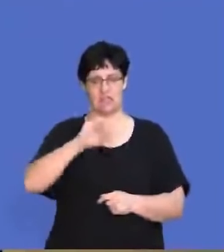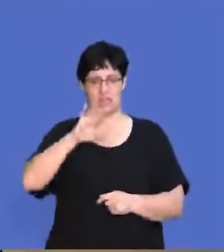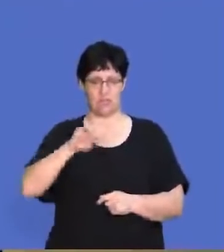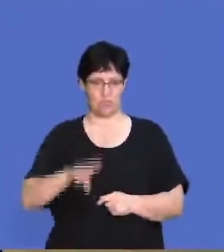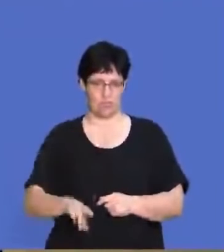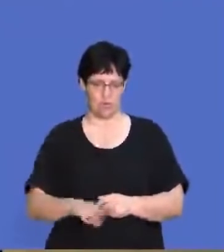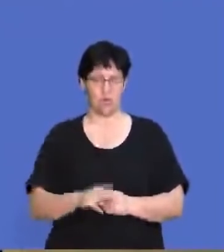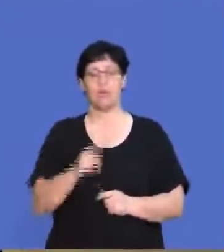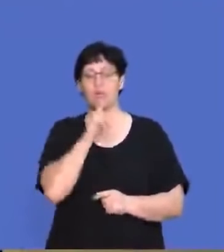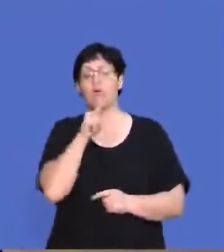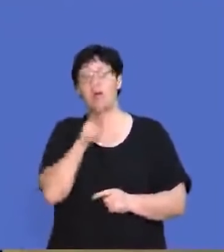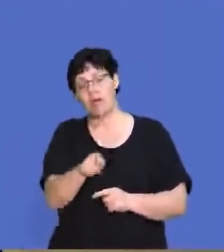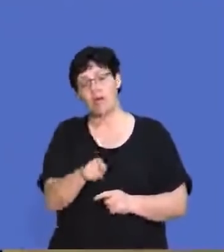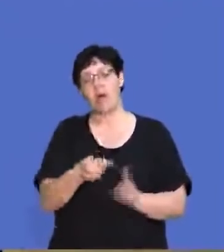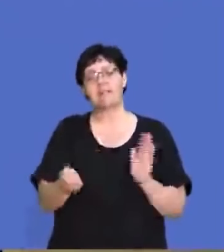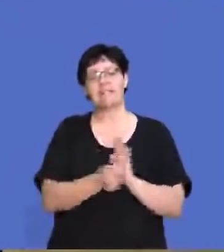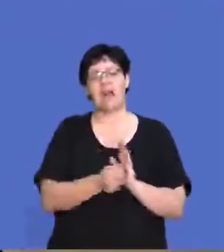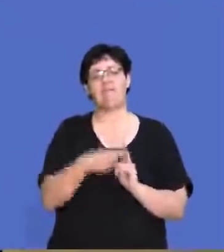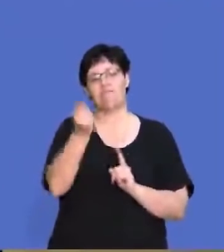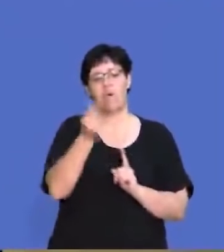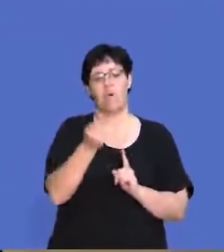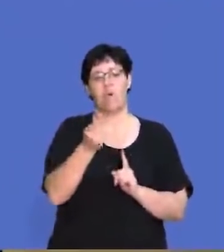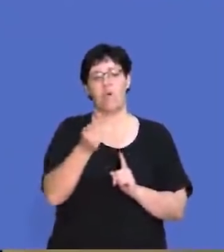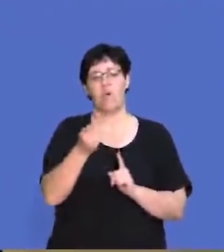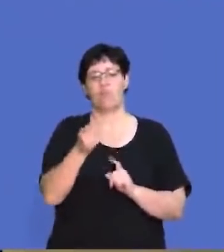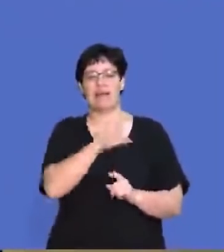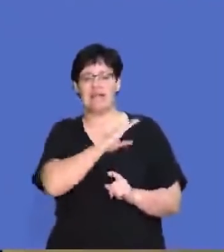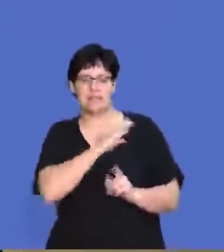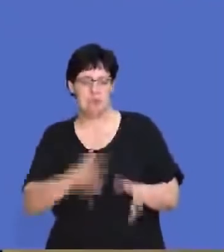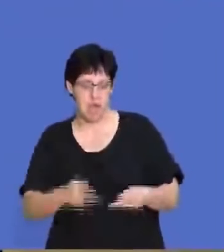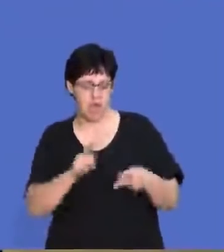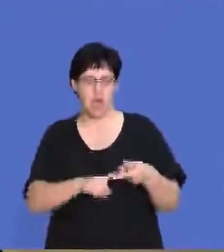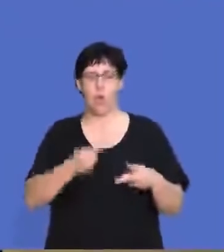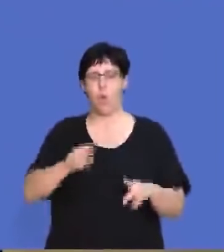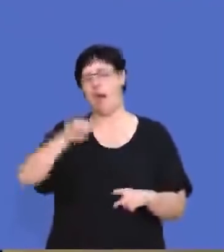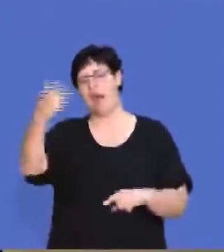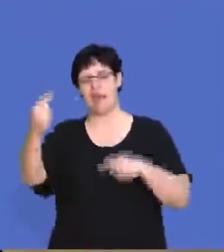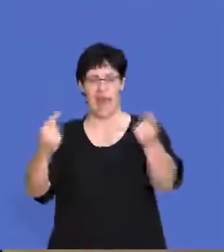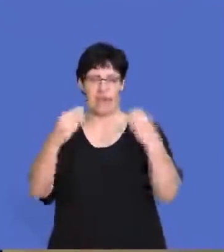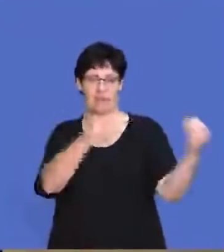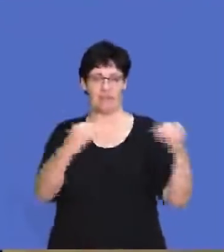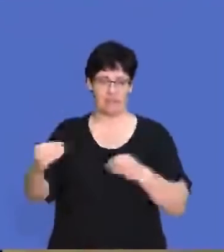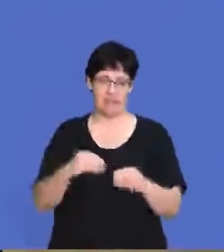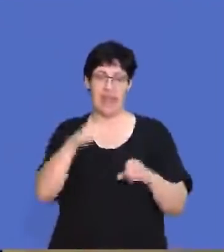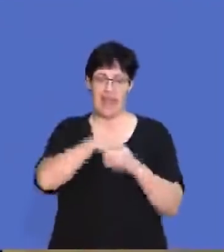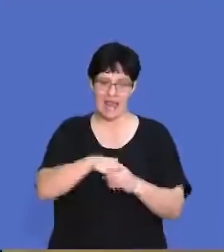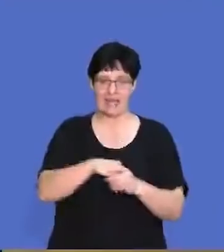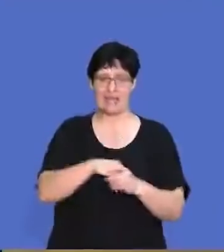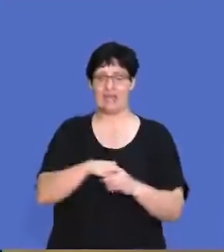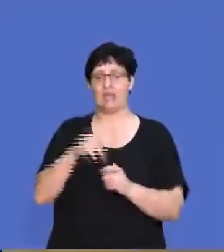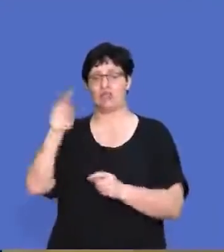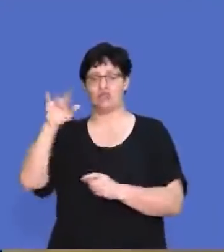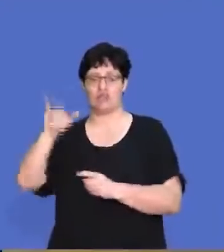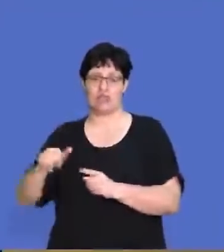sector. So they'll either sell that product to consumers or they'll sell it to businesses in the tertiary